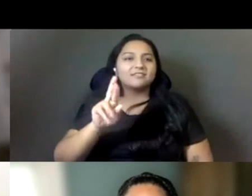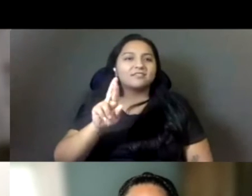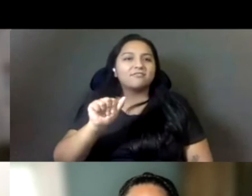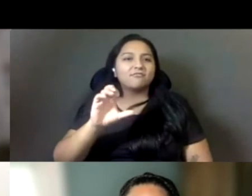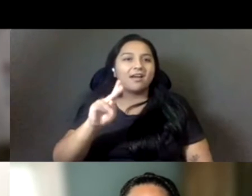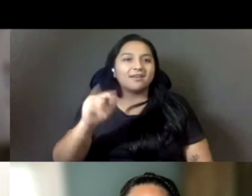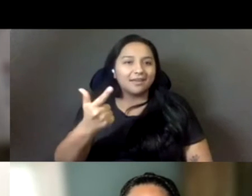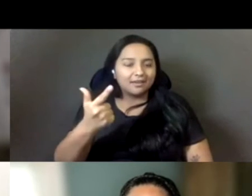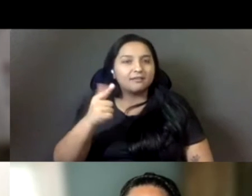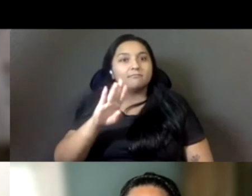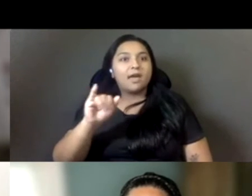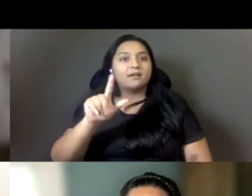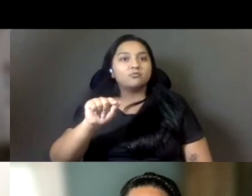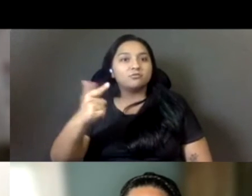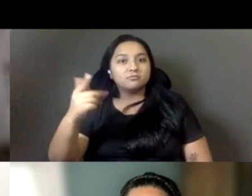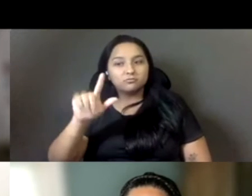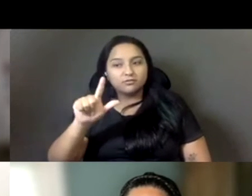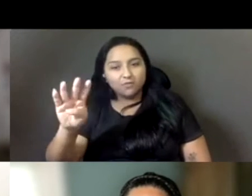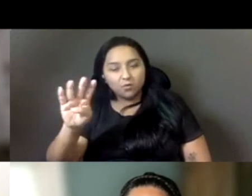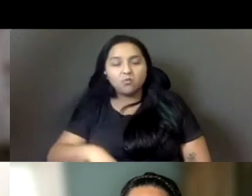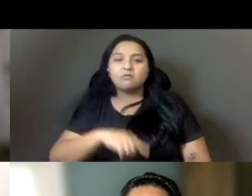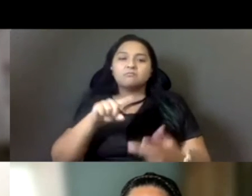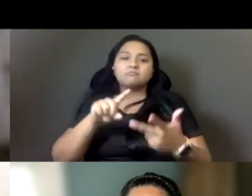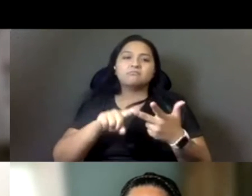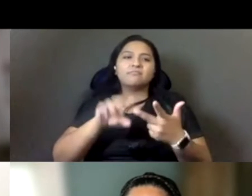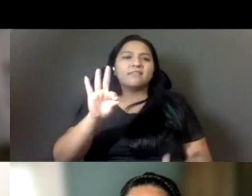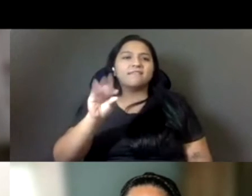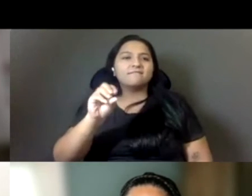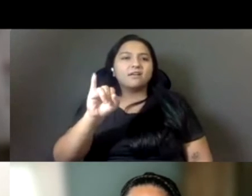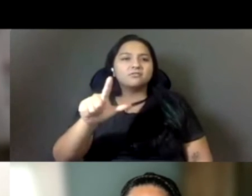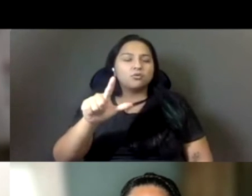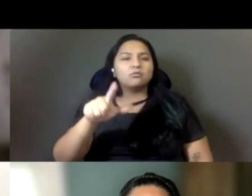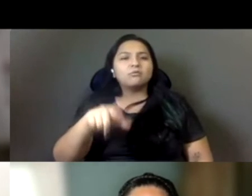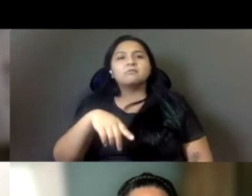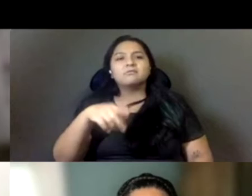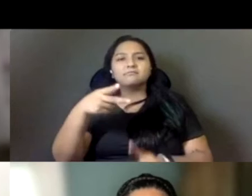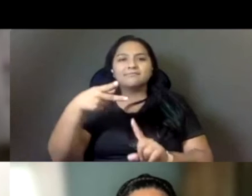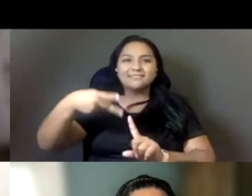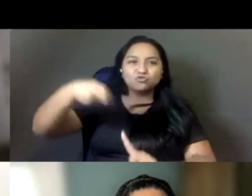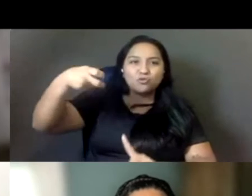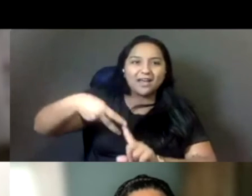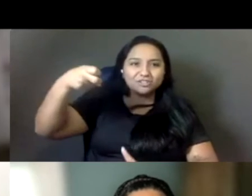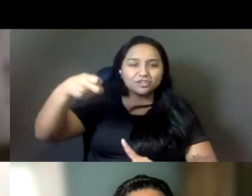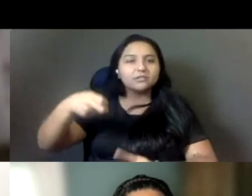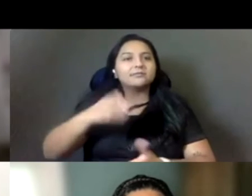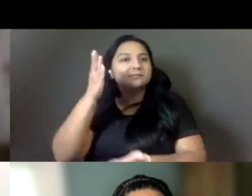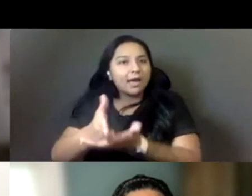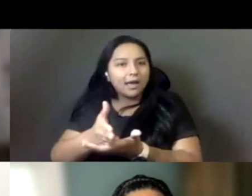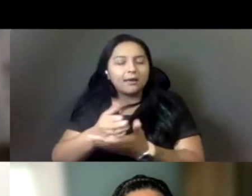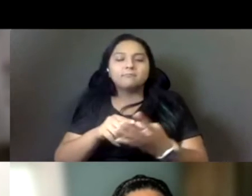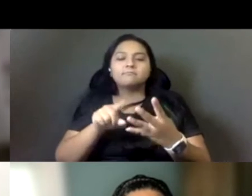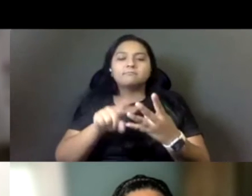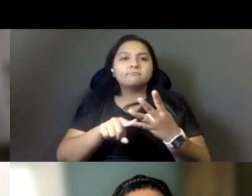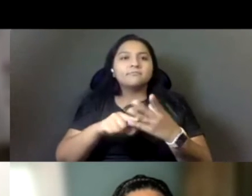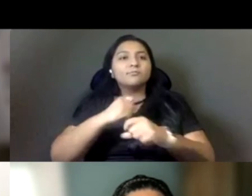phase out of fossil fuel extraction by 2045, signed an executive order to protect 30% of California's lands and waters by